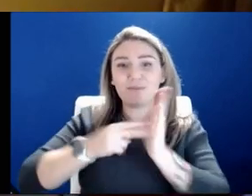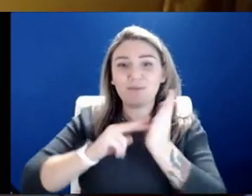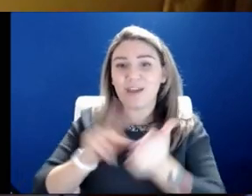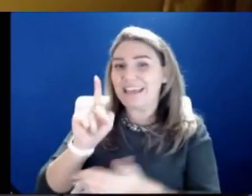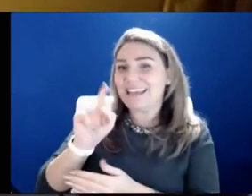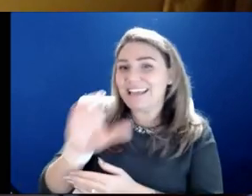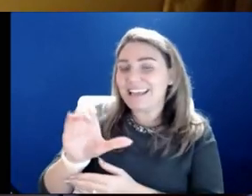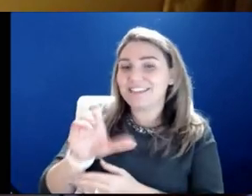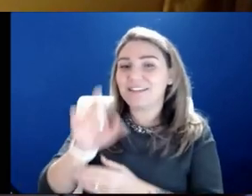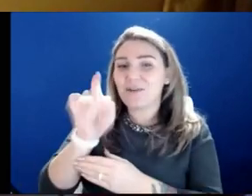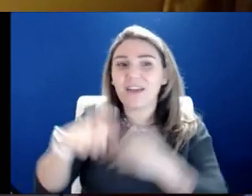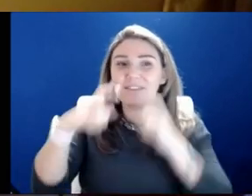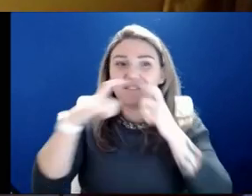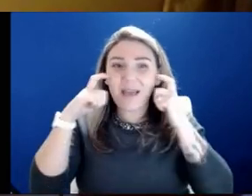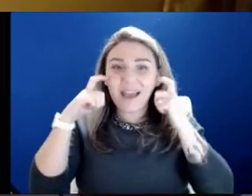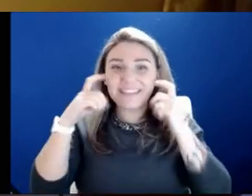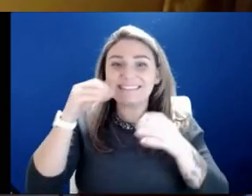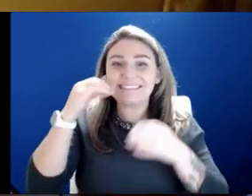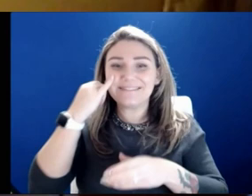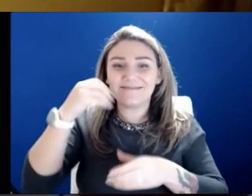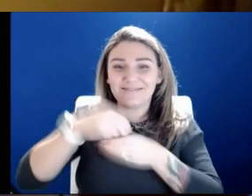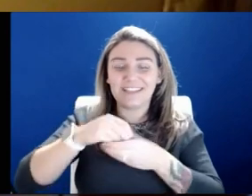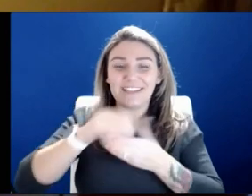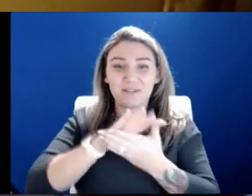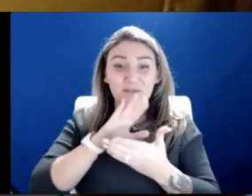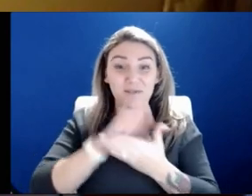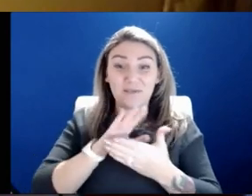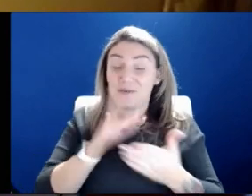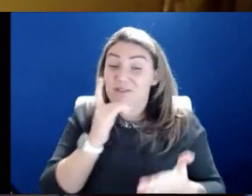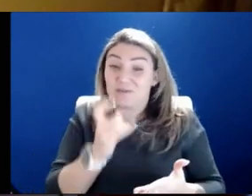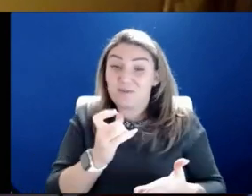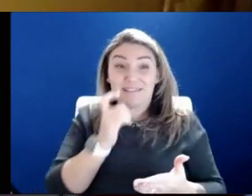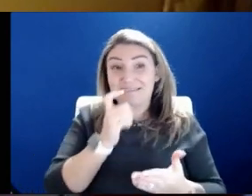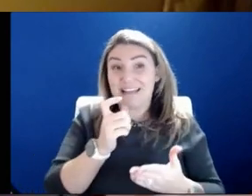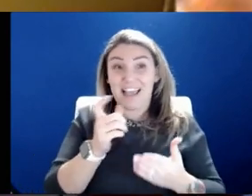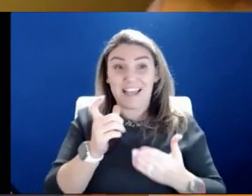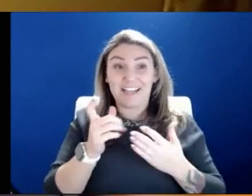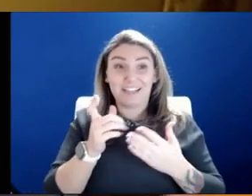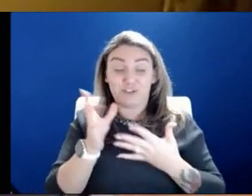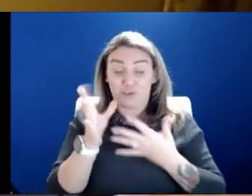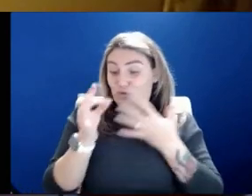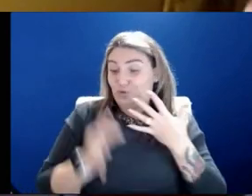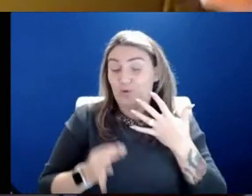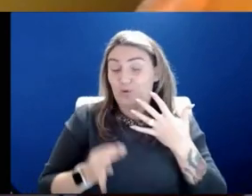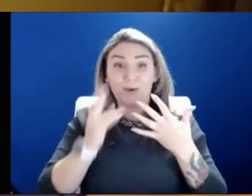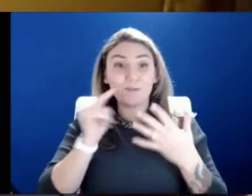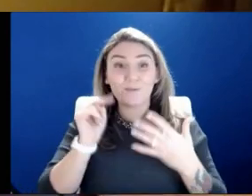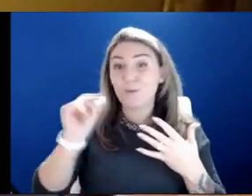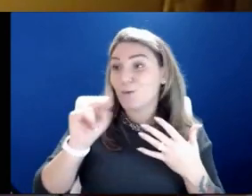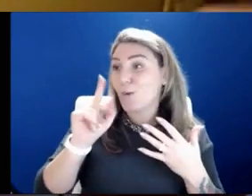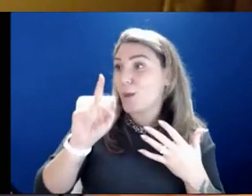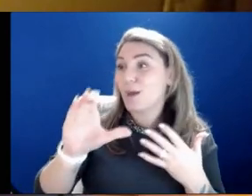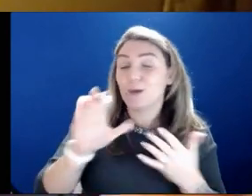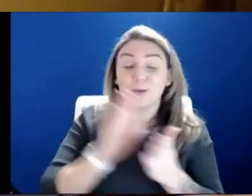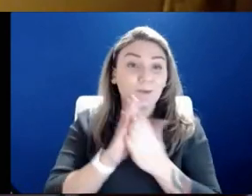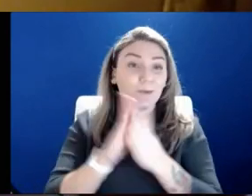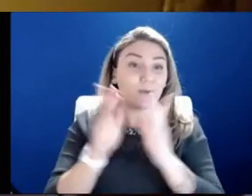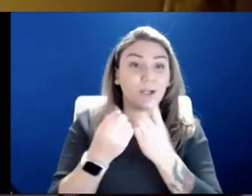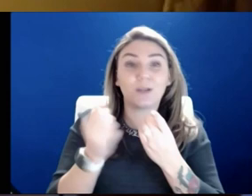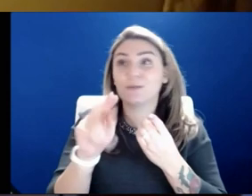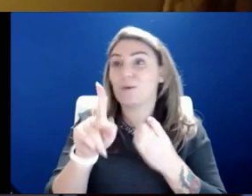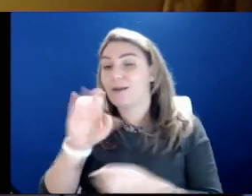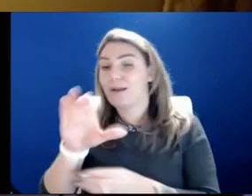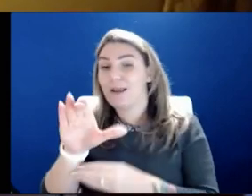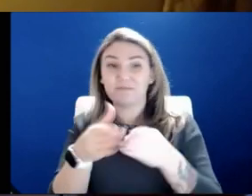masks on if you're in a school. And so it actually is not necessarily a choice of the North Kansas City schools or Kansas City public schools or others,